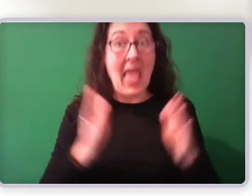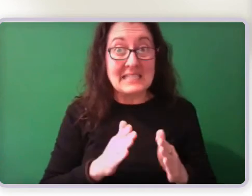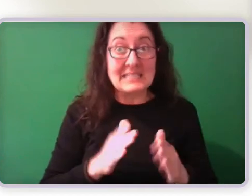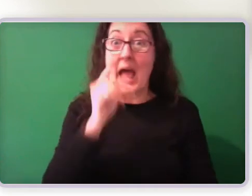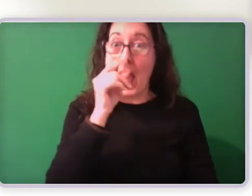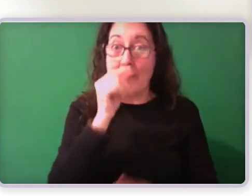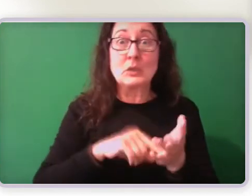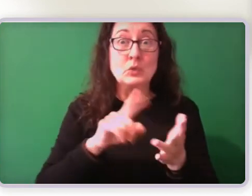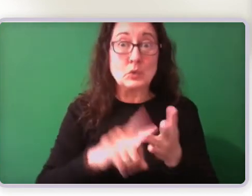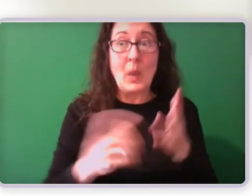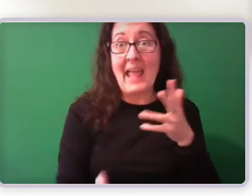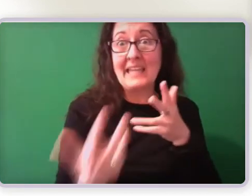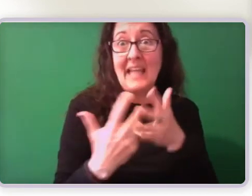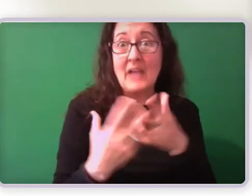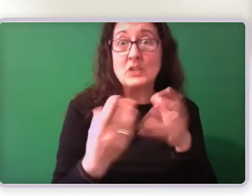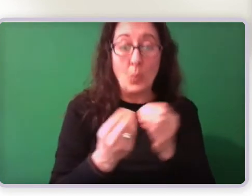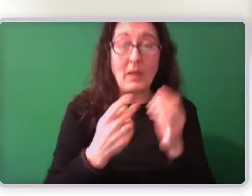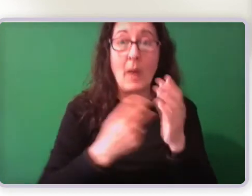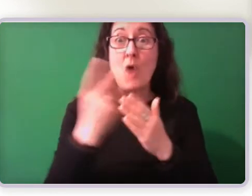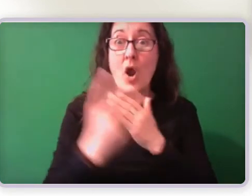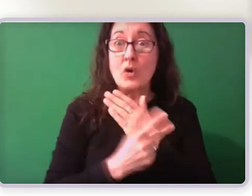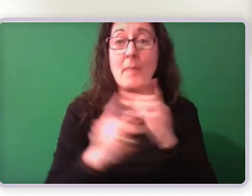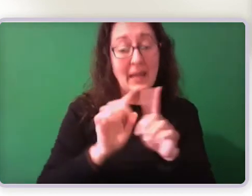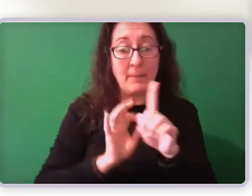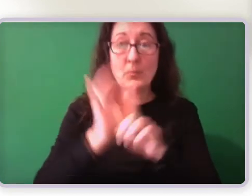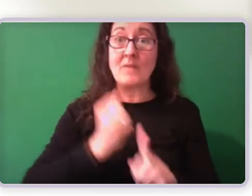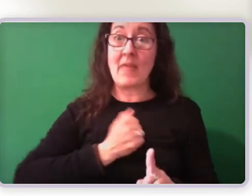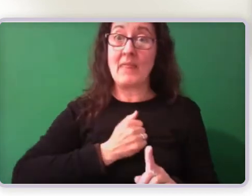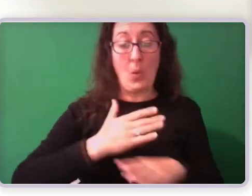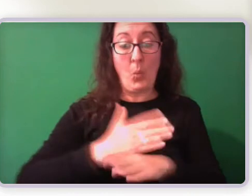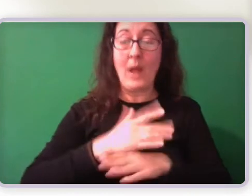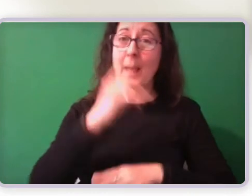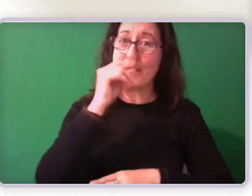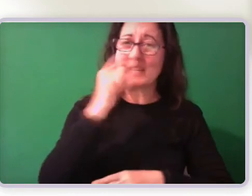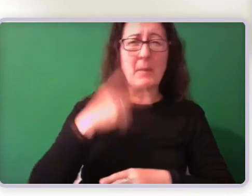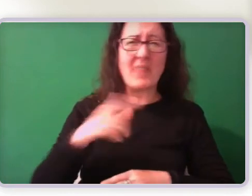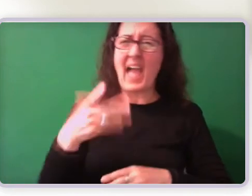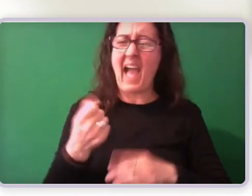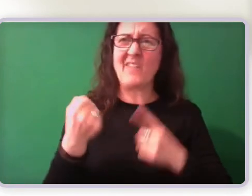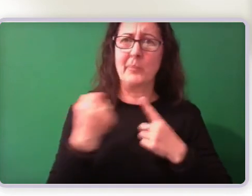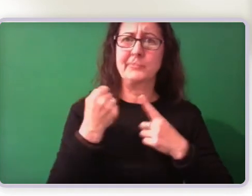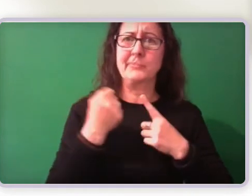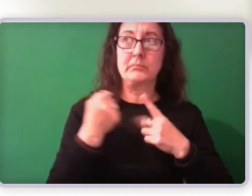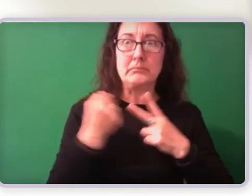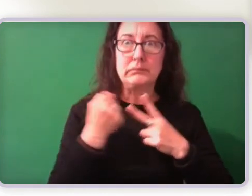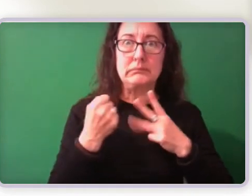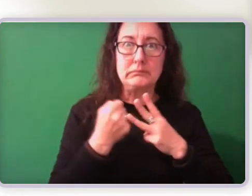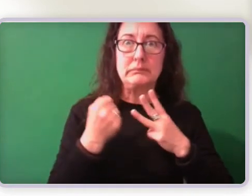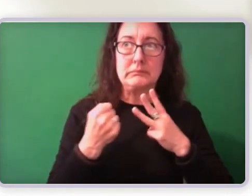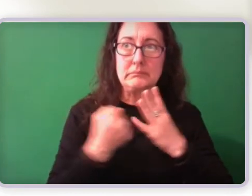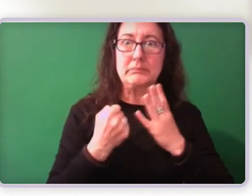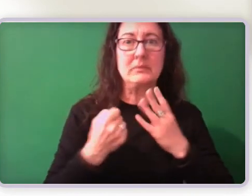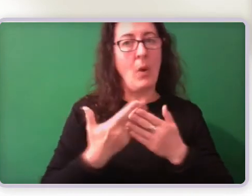with the program of support and improve their work capacity because they're affected in a number of different ways versus the person who is affected